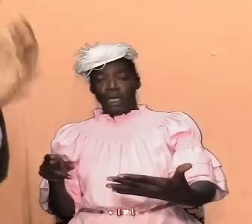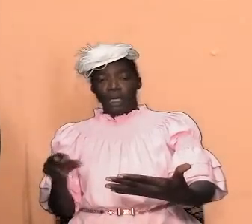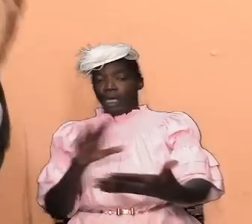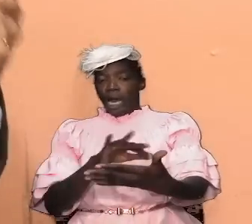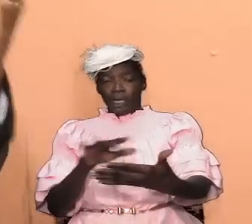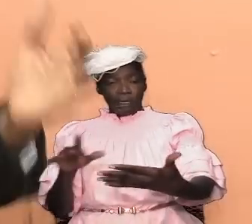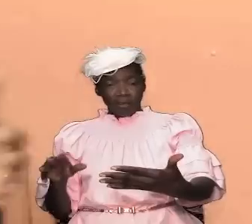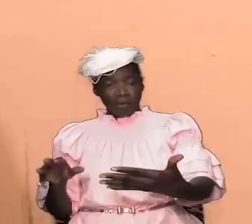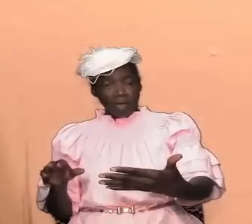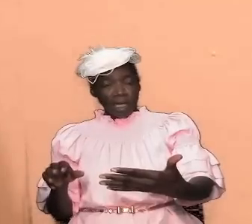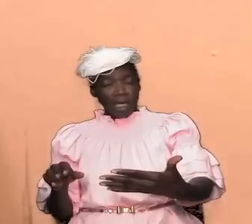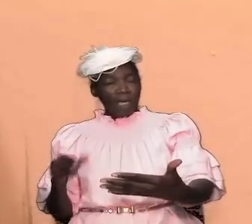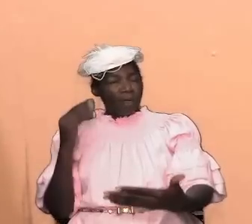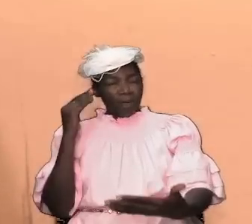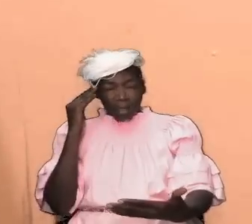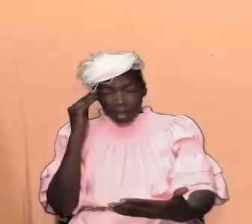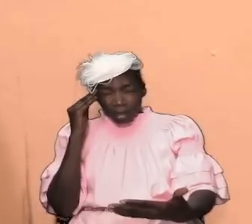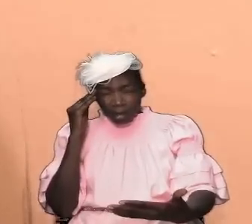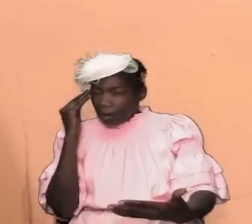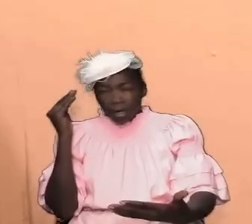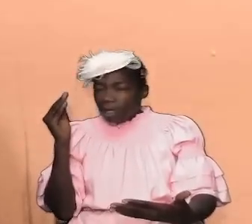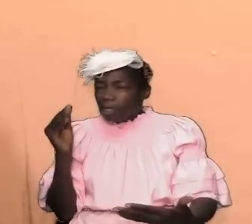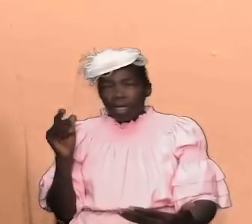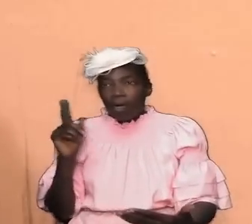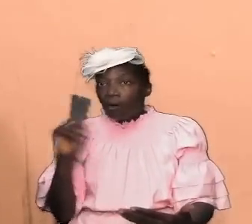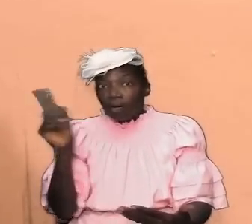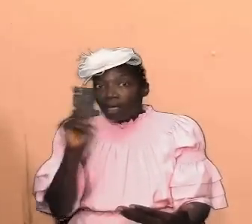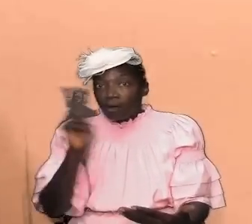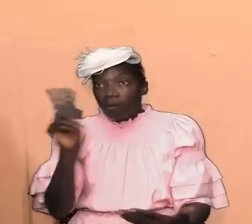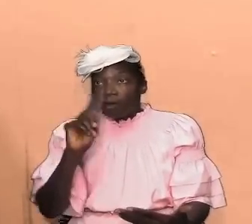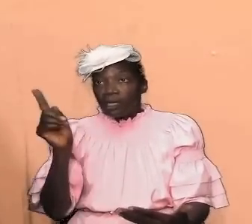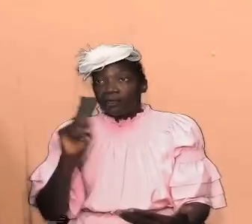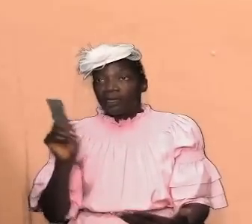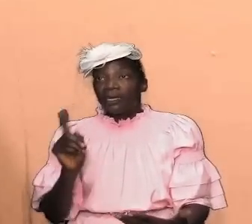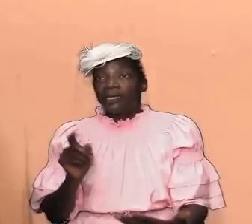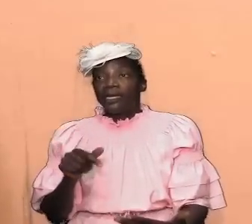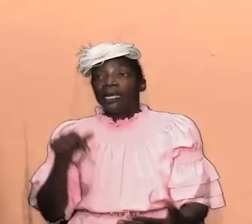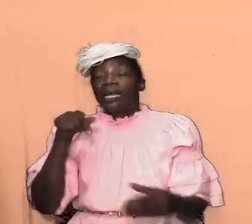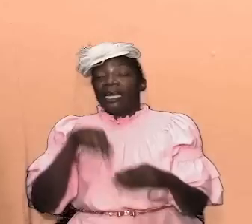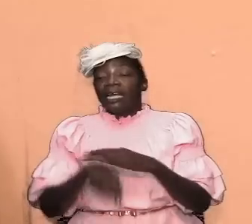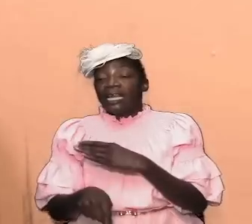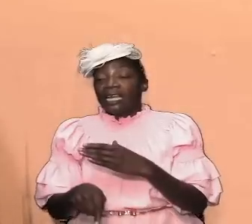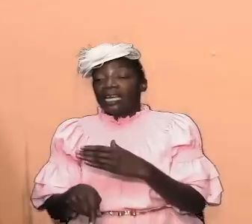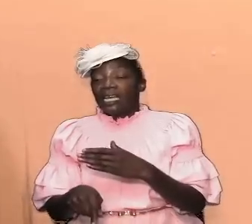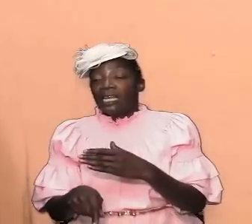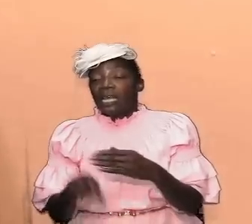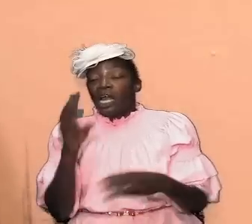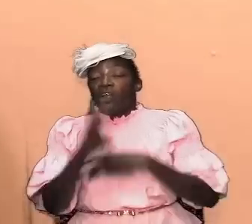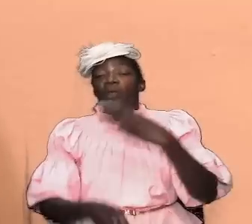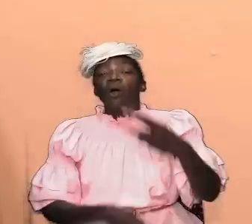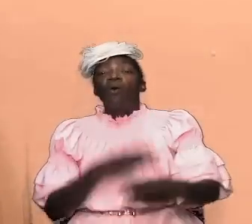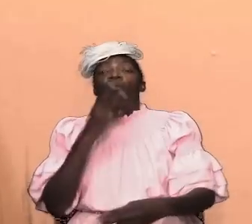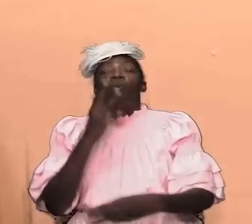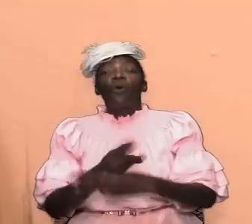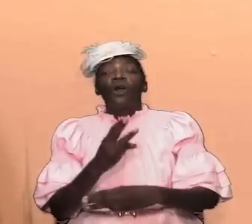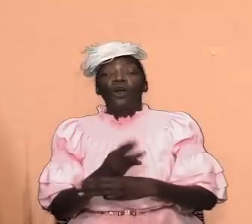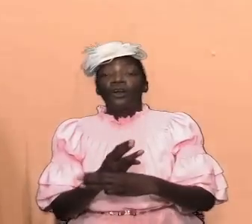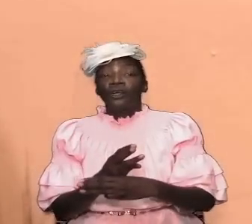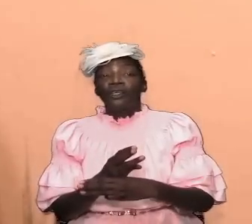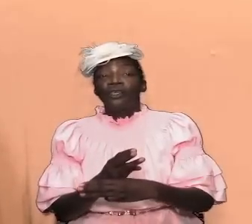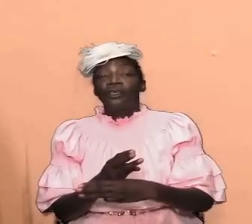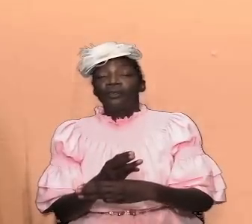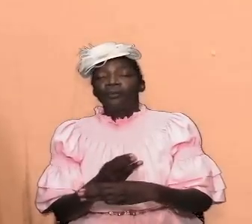was not contemplated so in the material secular world clearly